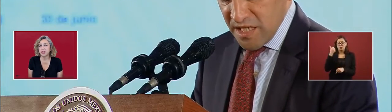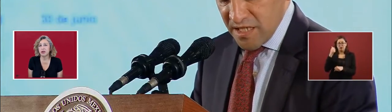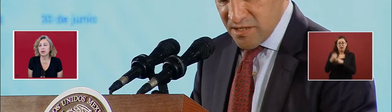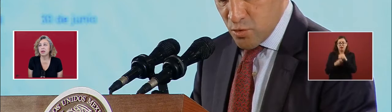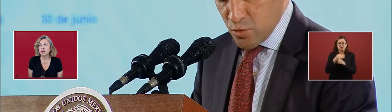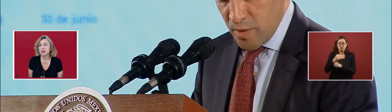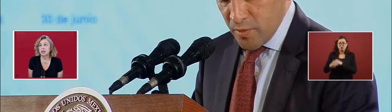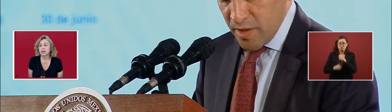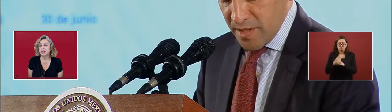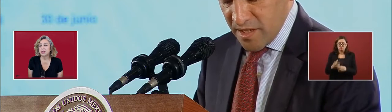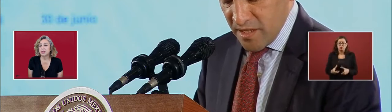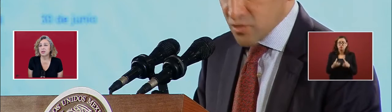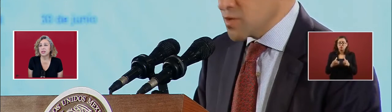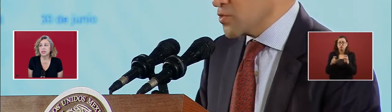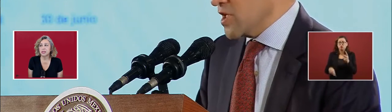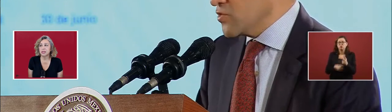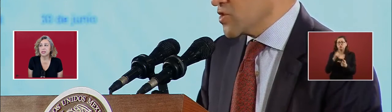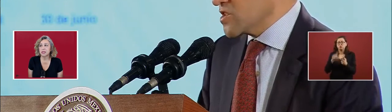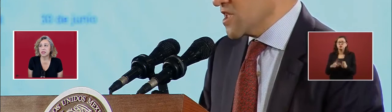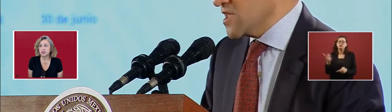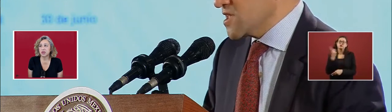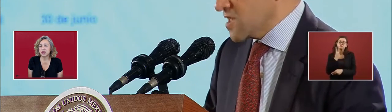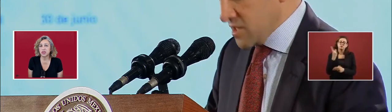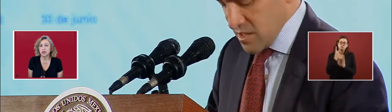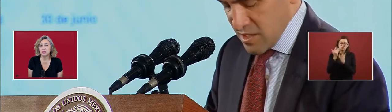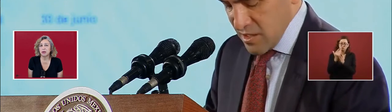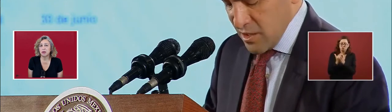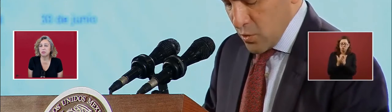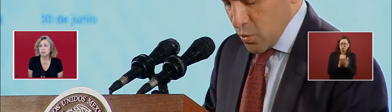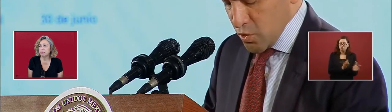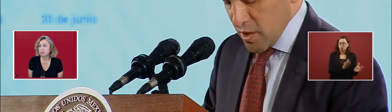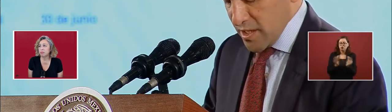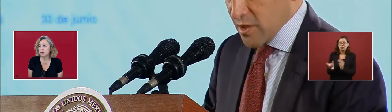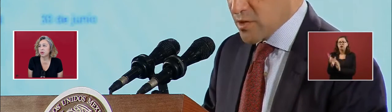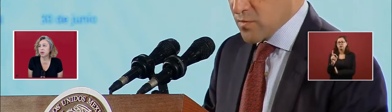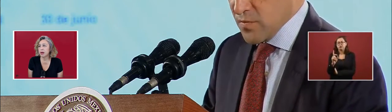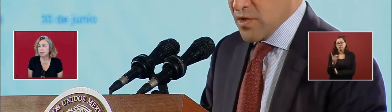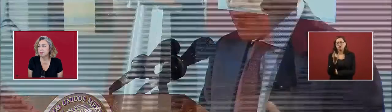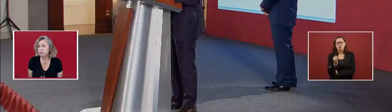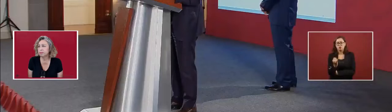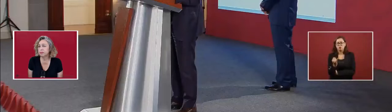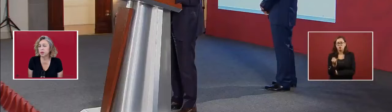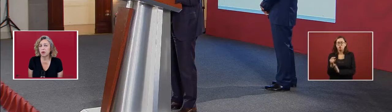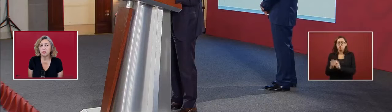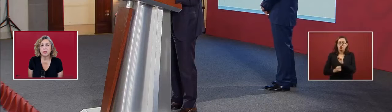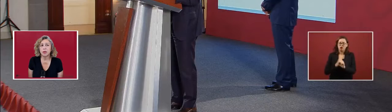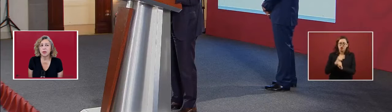is done every year. The second one is the structural program.